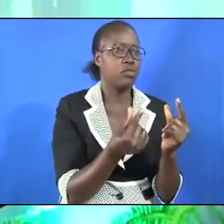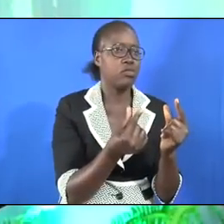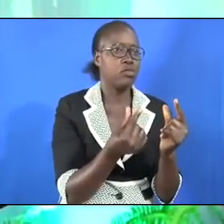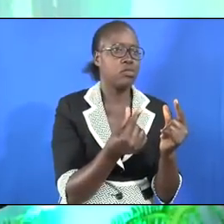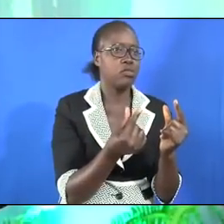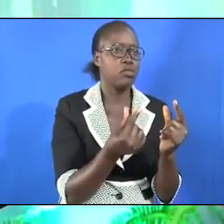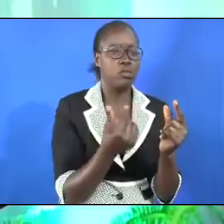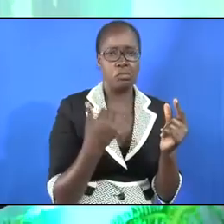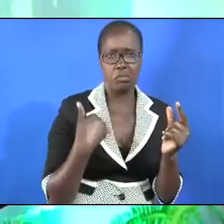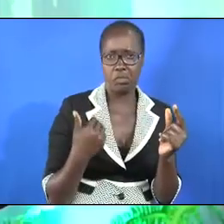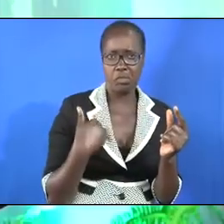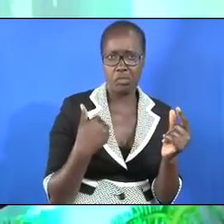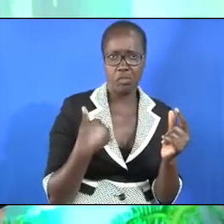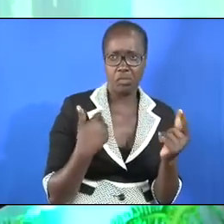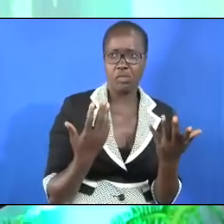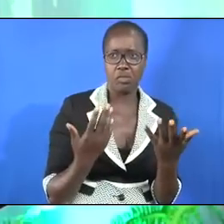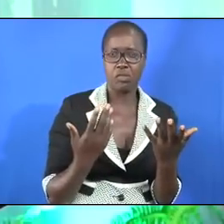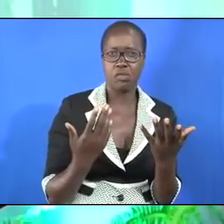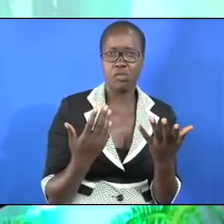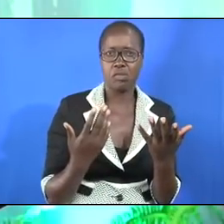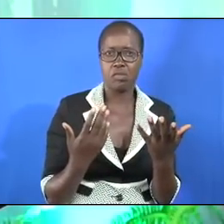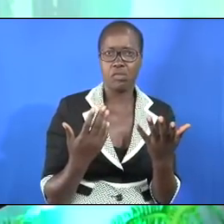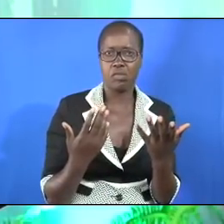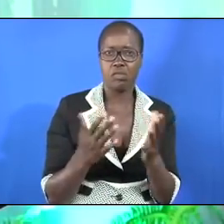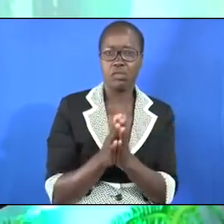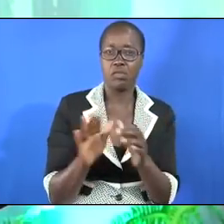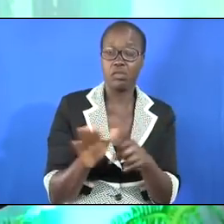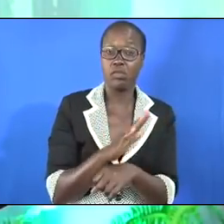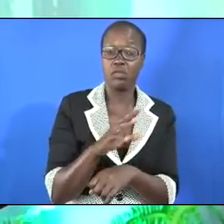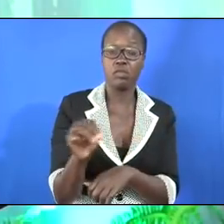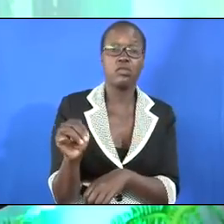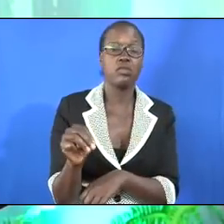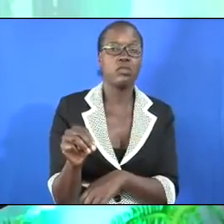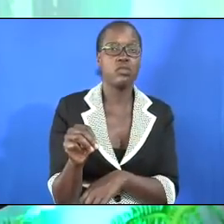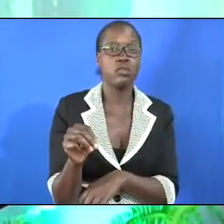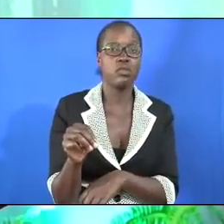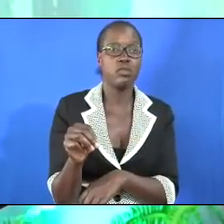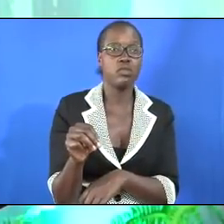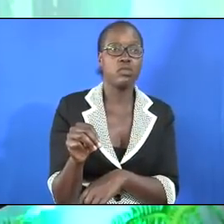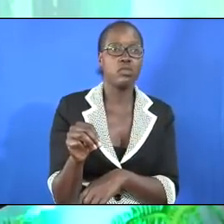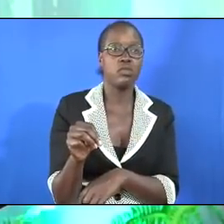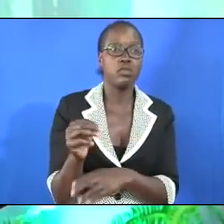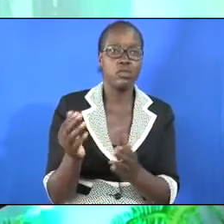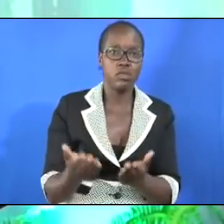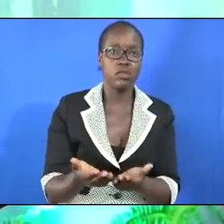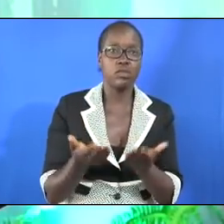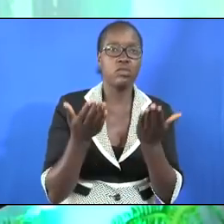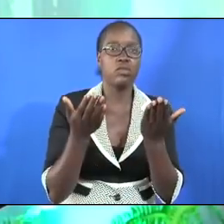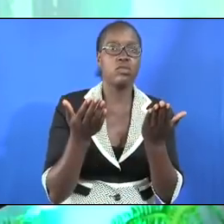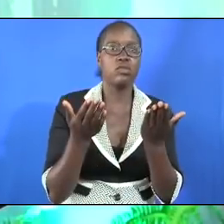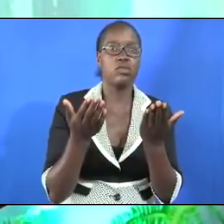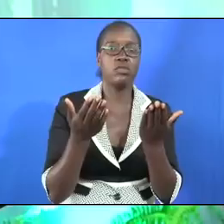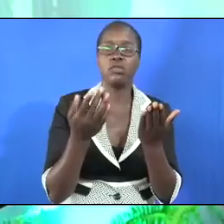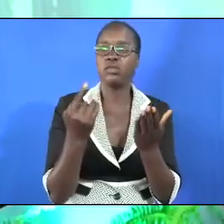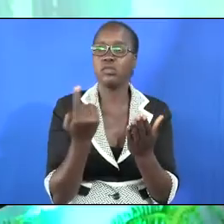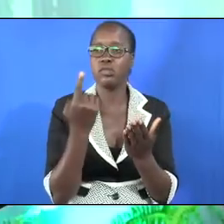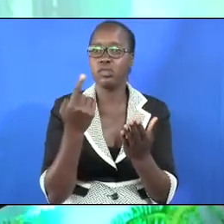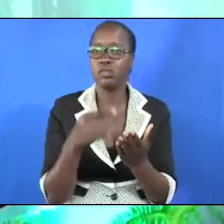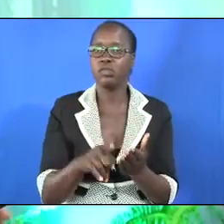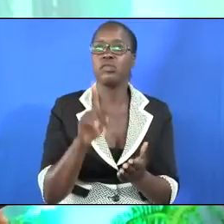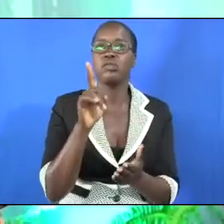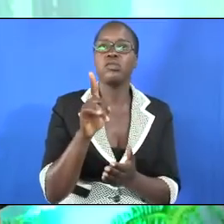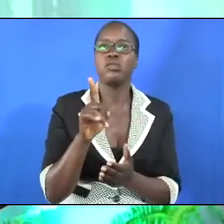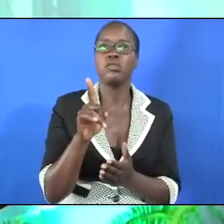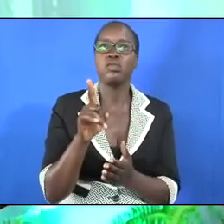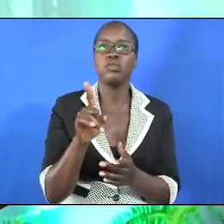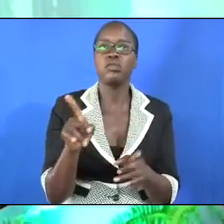others. And the real reason behind most of these raids was to enhance oneself as